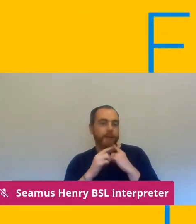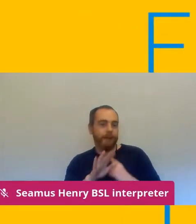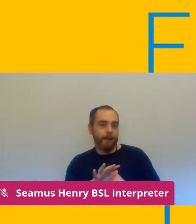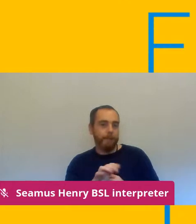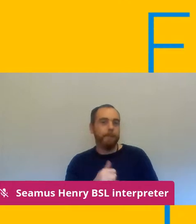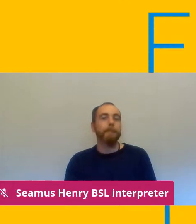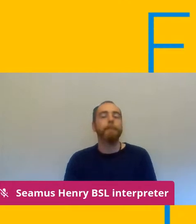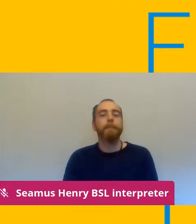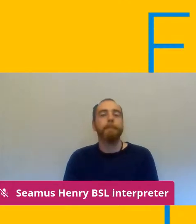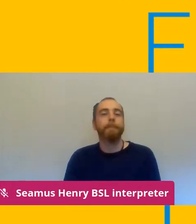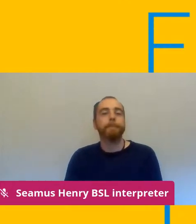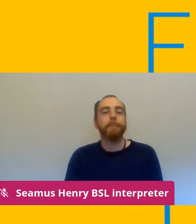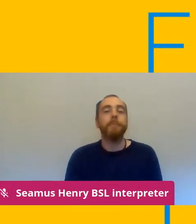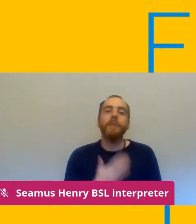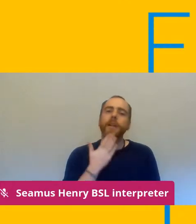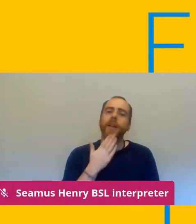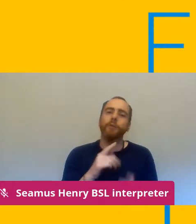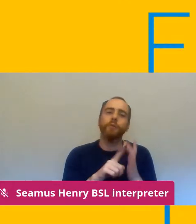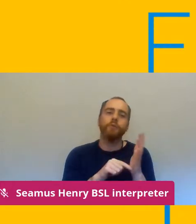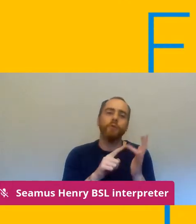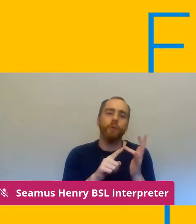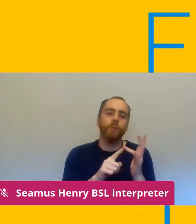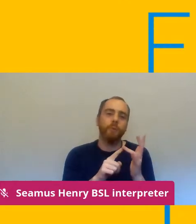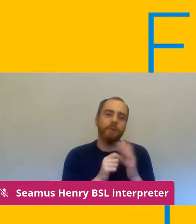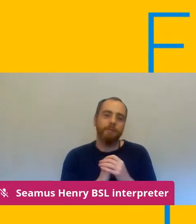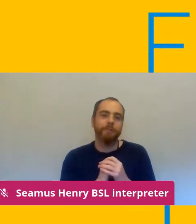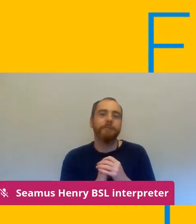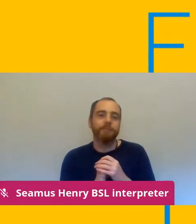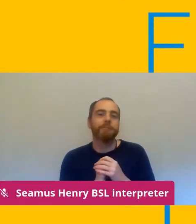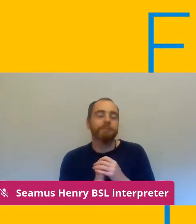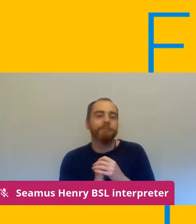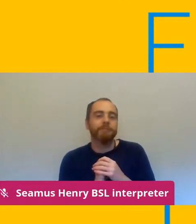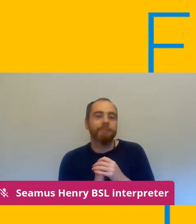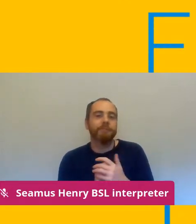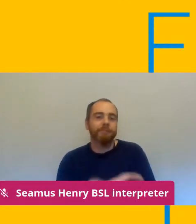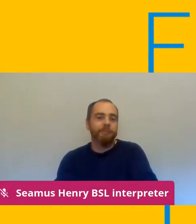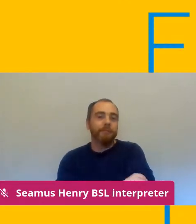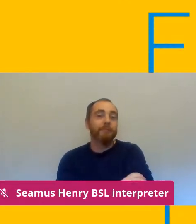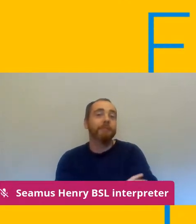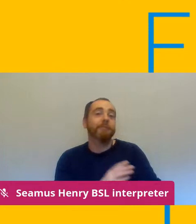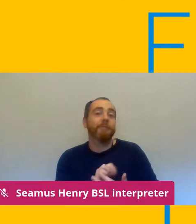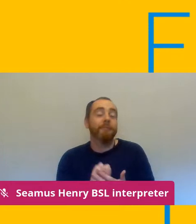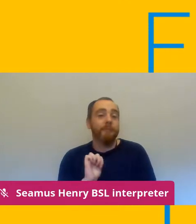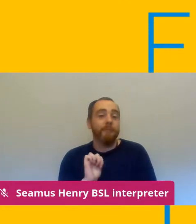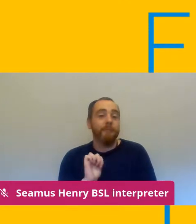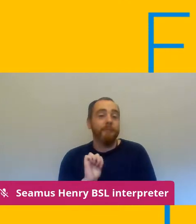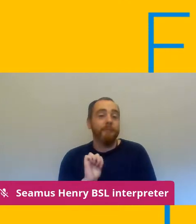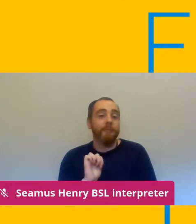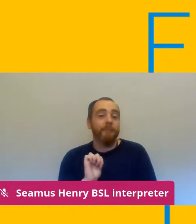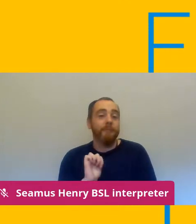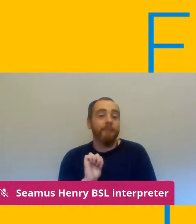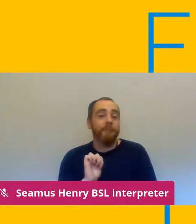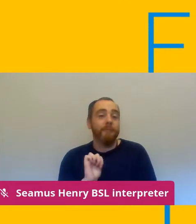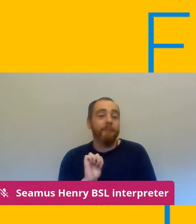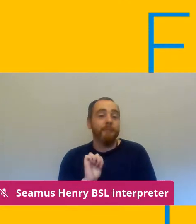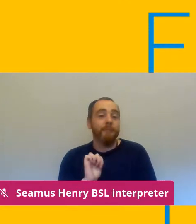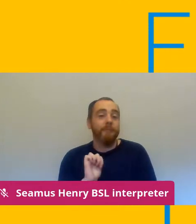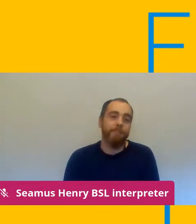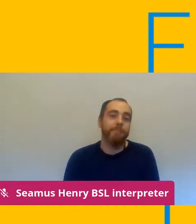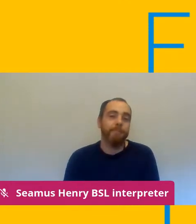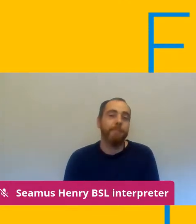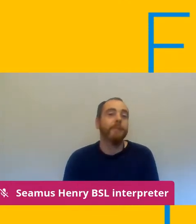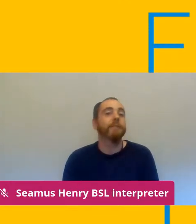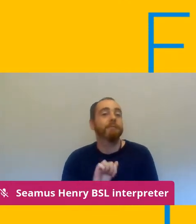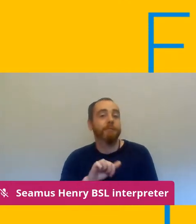thanks joe and i know what side of my bread's buttered i know yes is a proud yorkshire person so um obviously everyone welcome